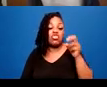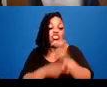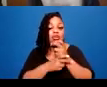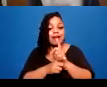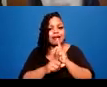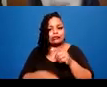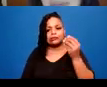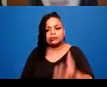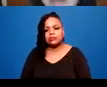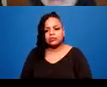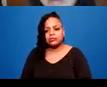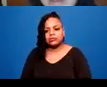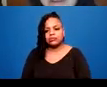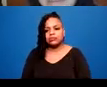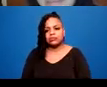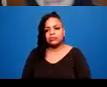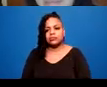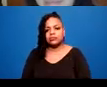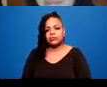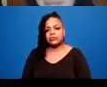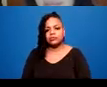worry about people's capacities all the time.